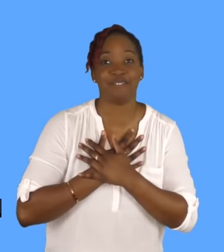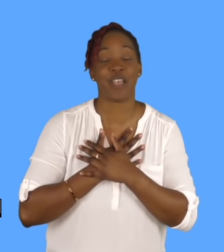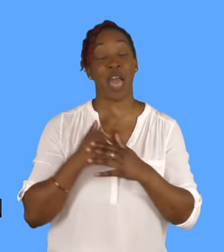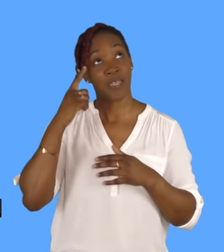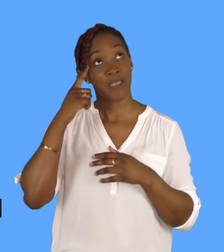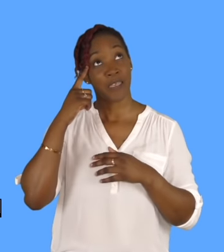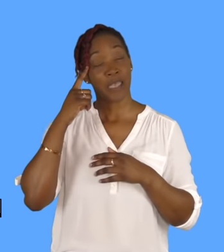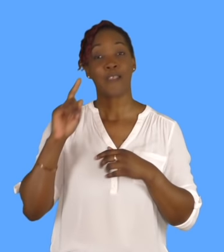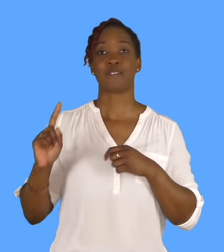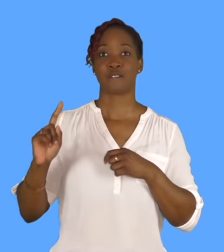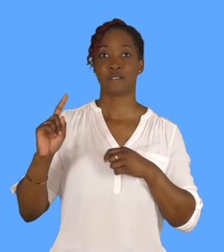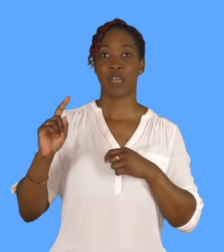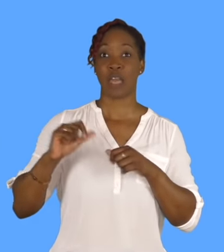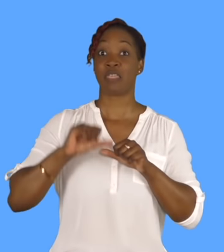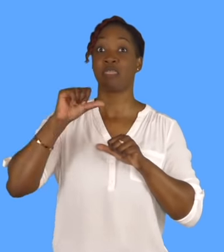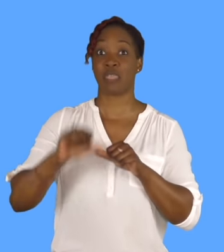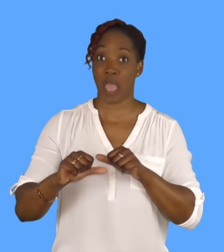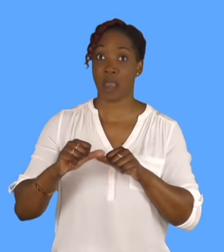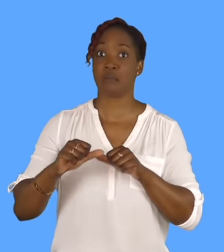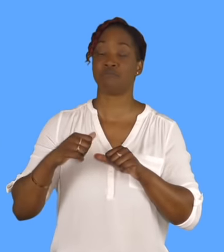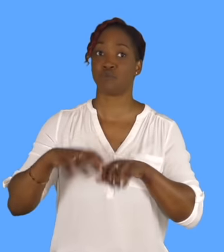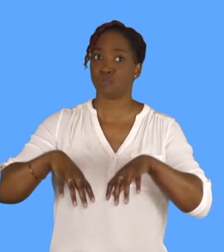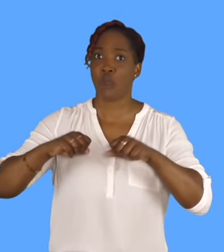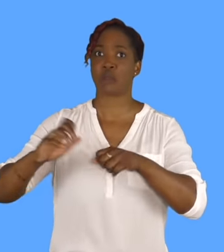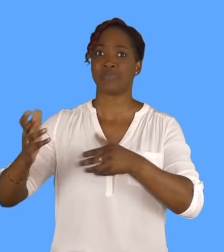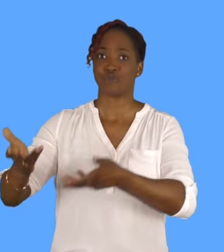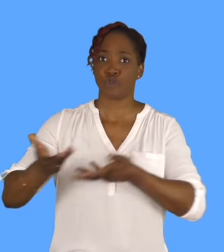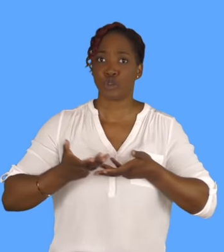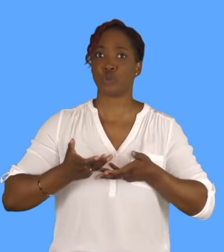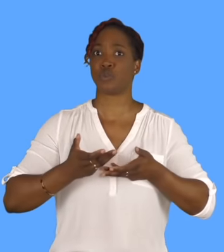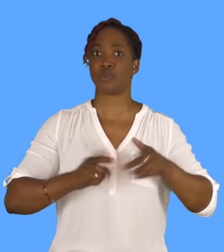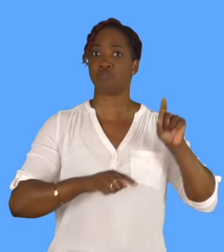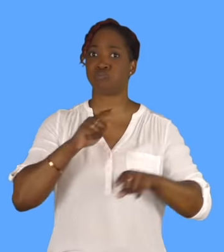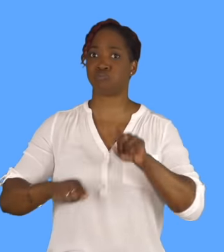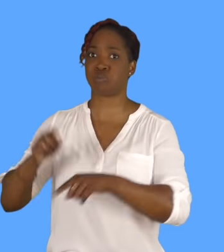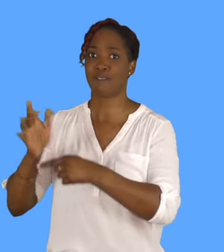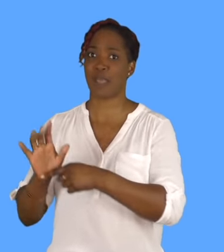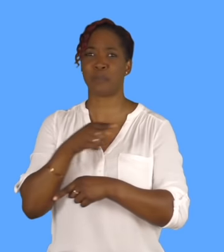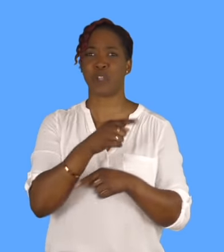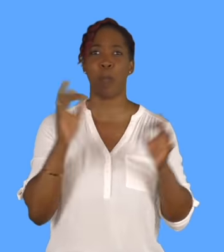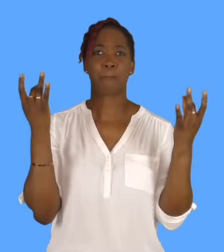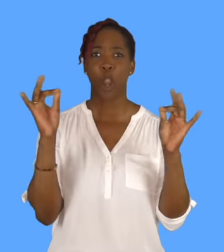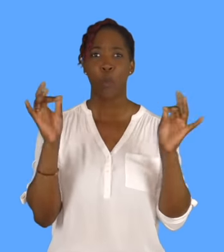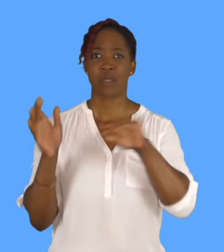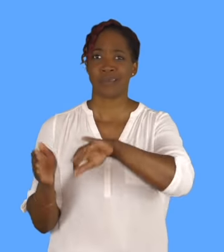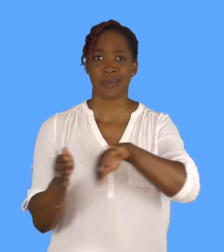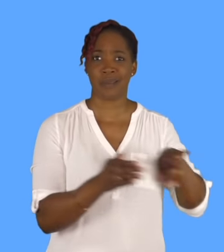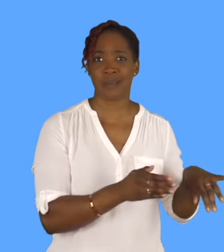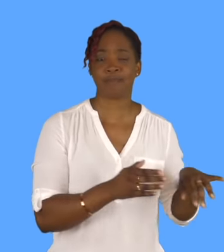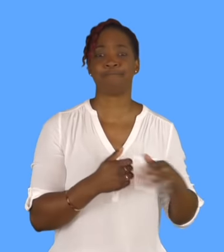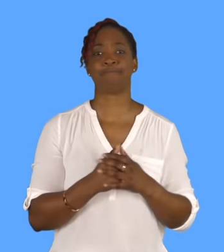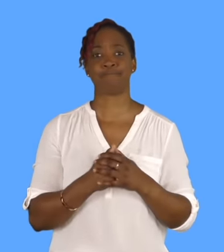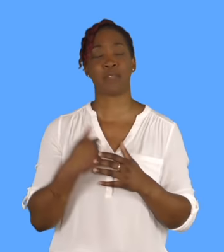introduced to very different, I mean, away from Bollywood and started getting introduced to, I was still in school. And I had gone to